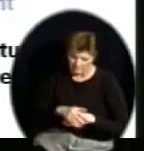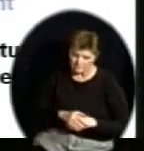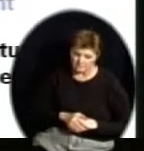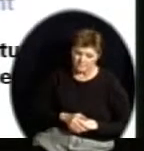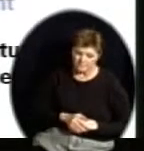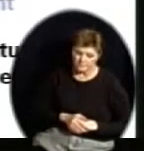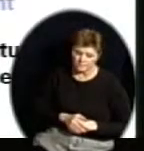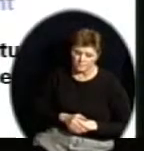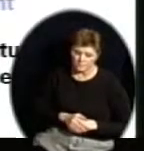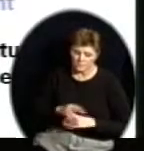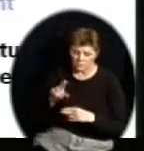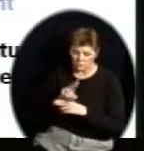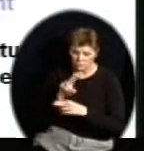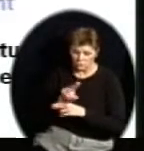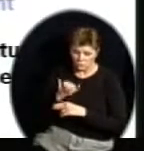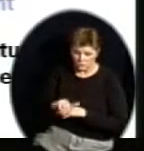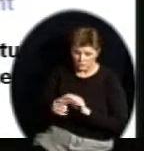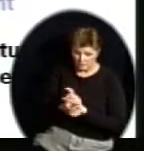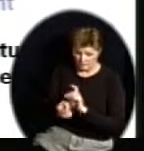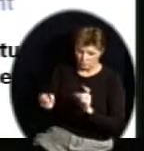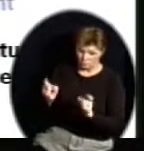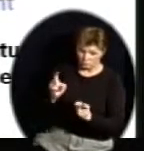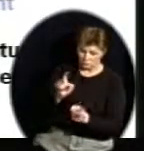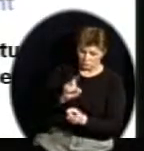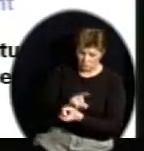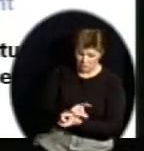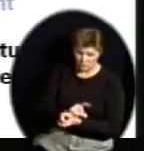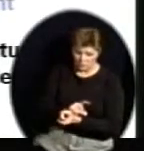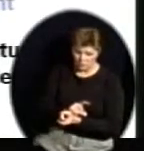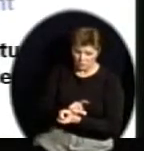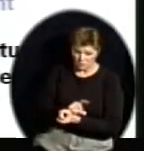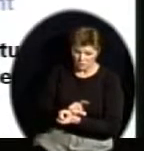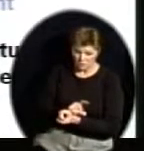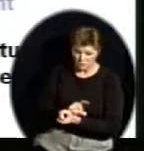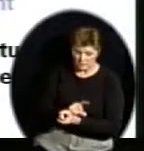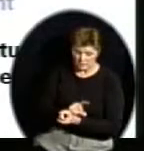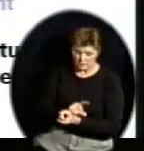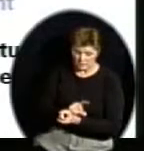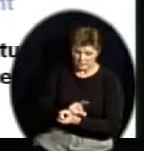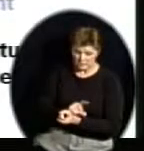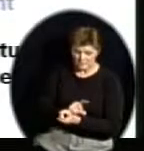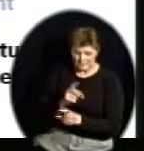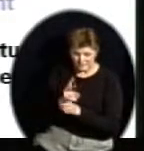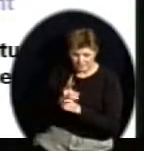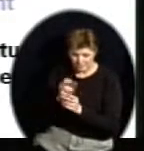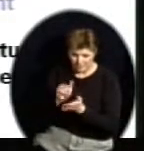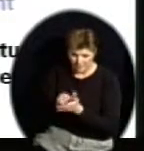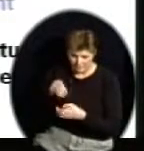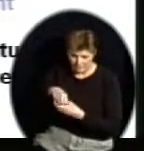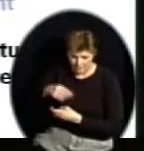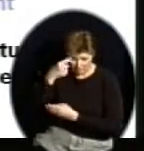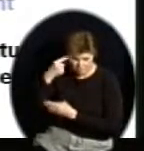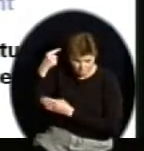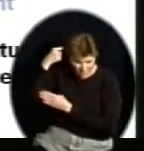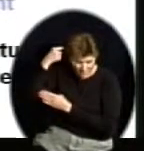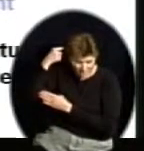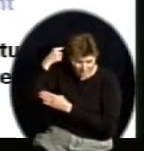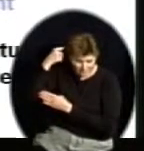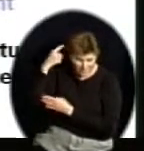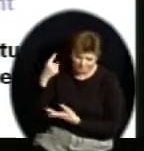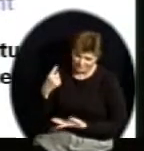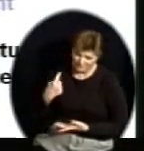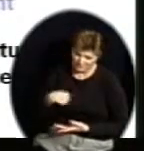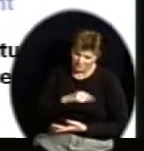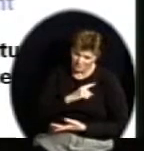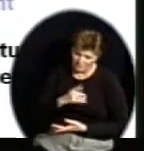the likelihood of us as a district and some of our schools making AYP, the likelihood is probably great that we will not make AYP in